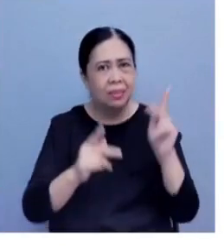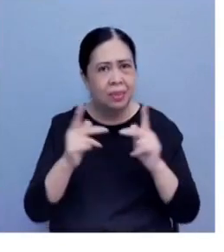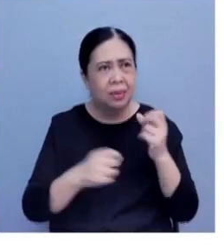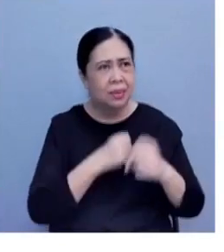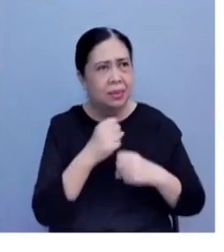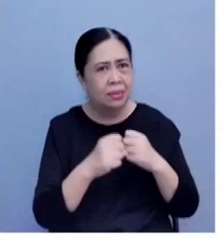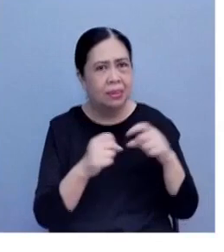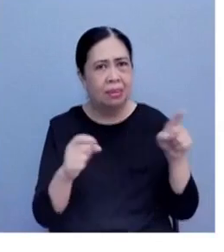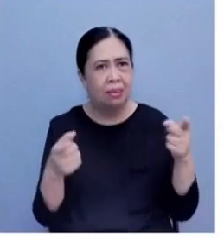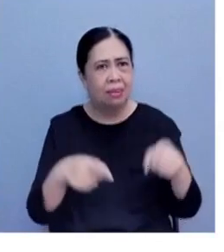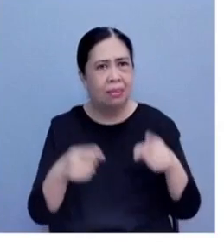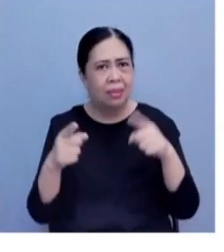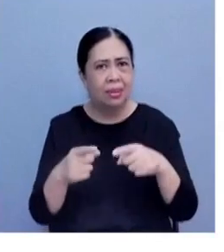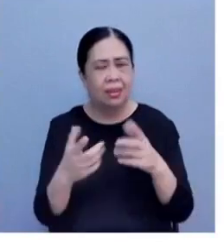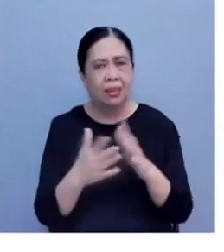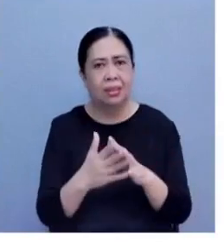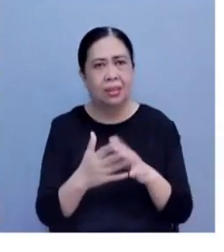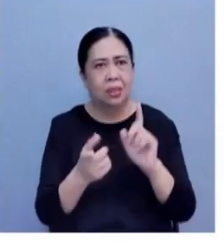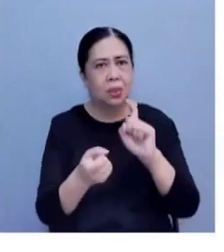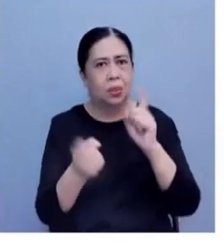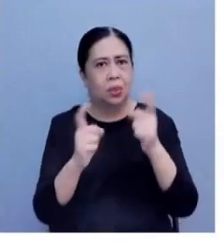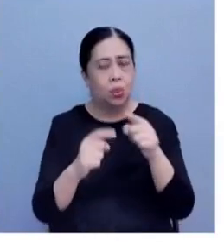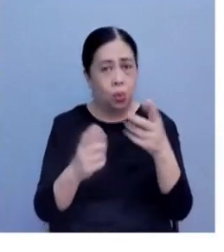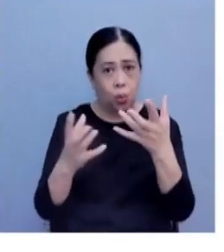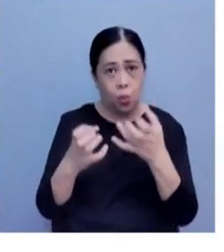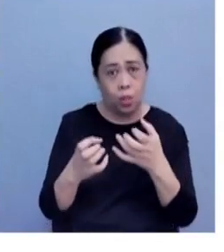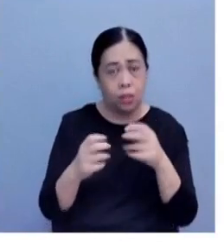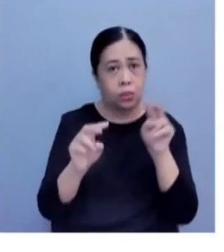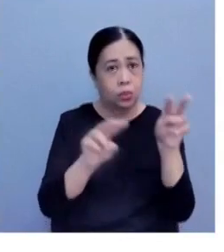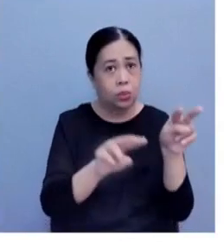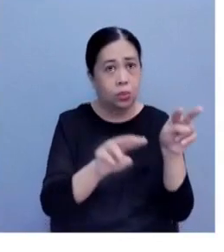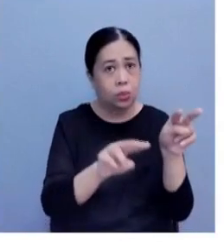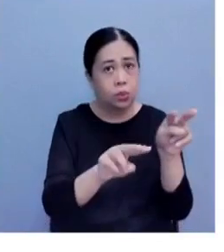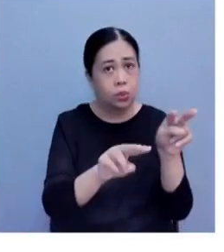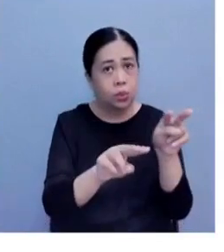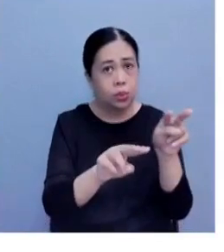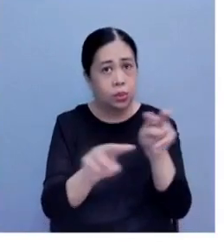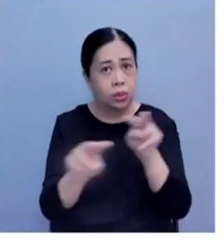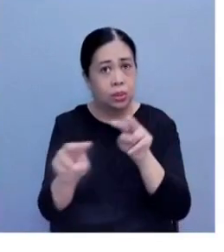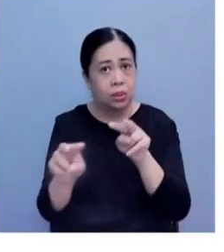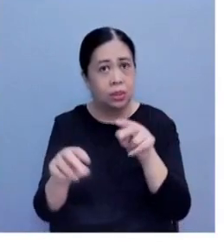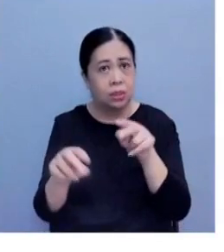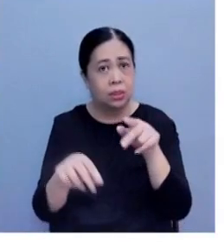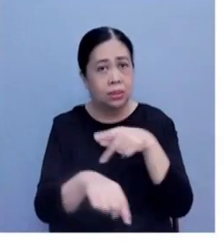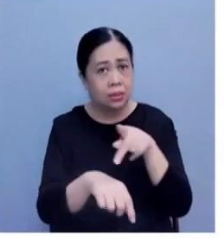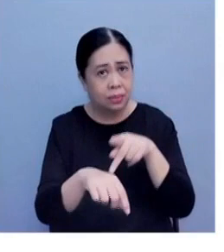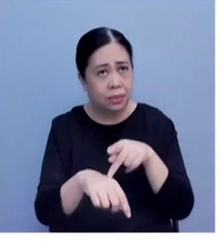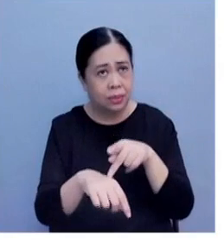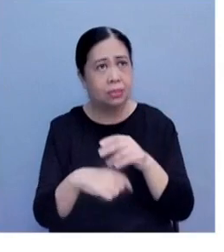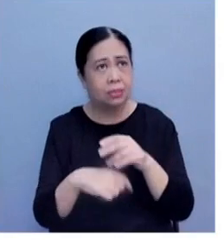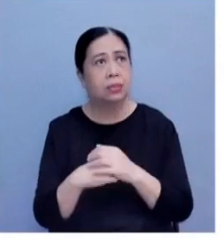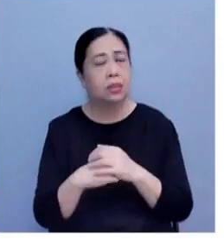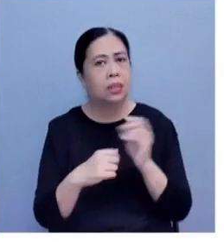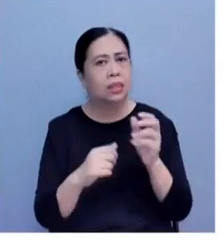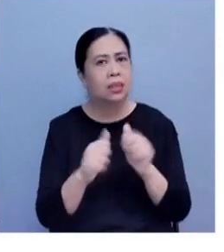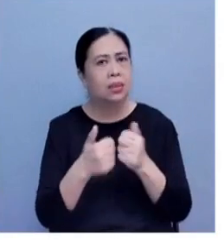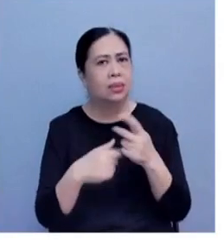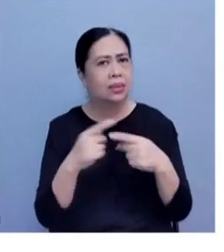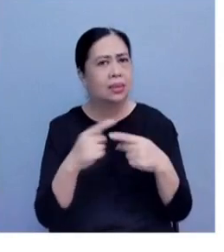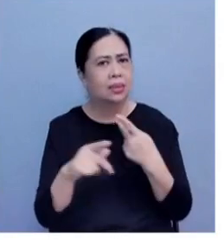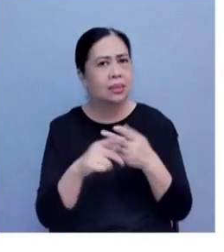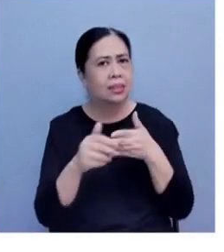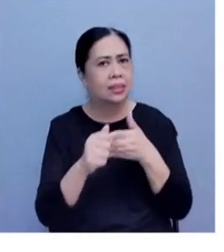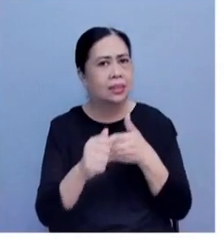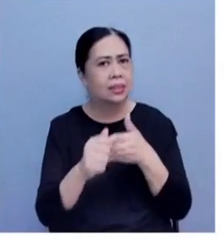transformation that you want to see in the country and the leadership and goals of this